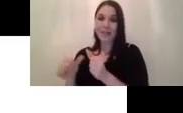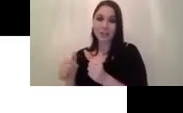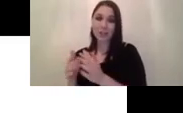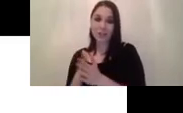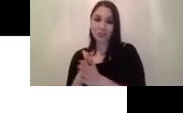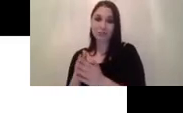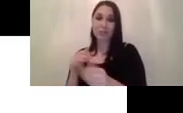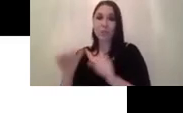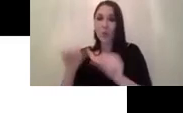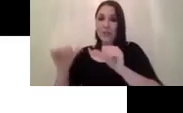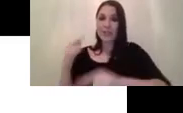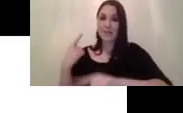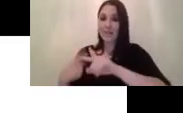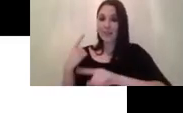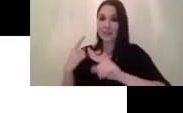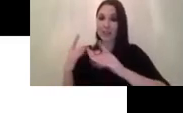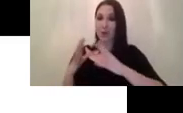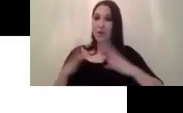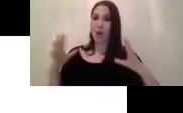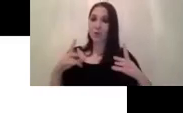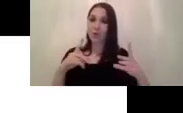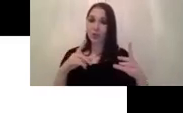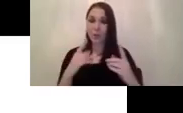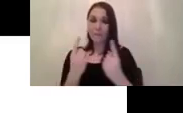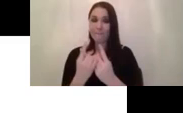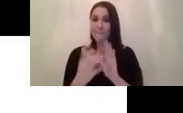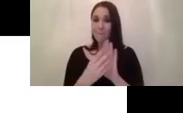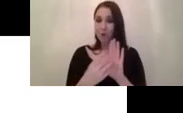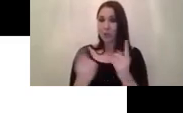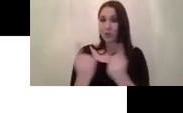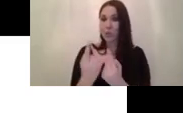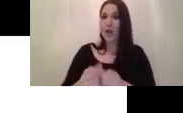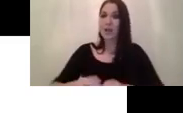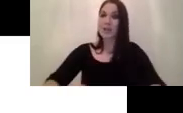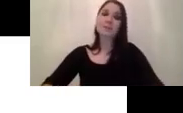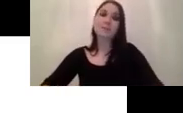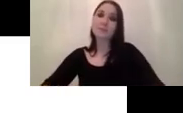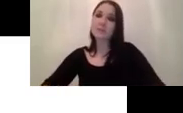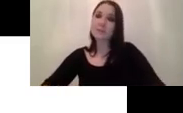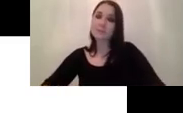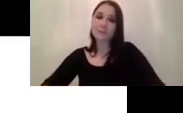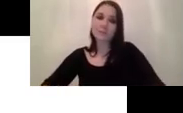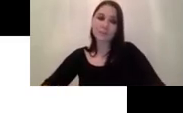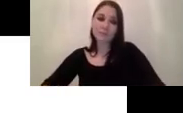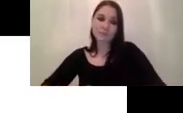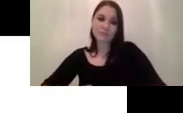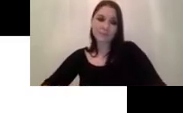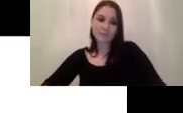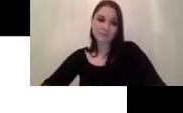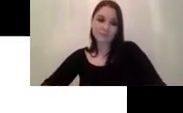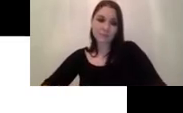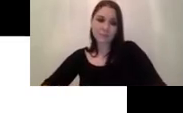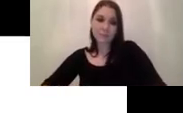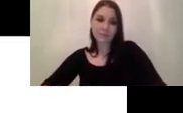process faster and larger models so if you if the model can uh when you develop a